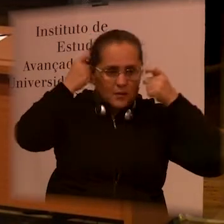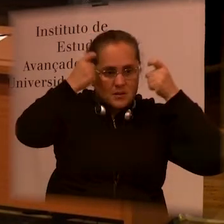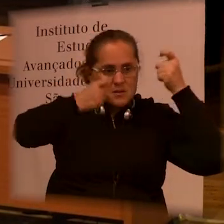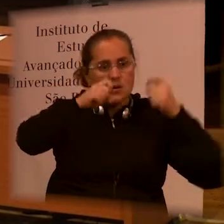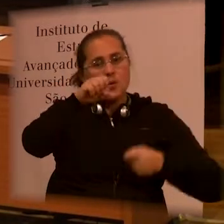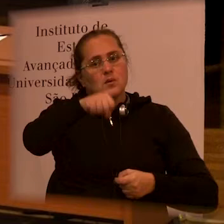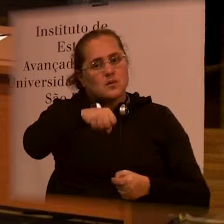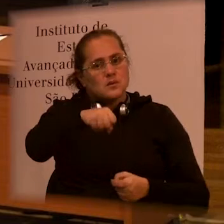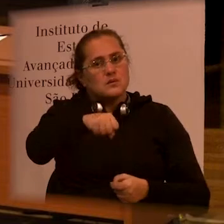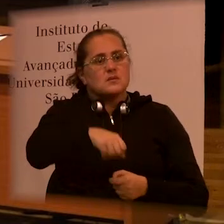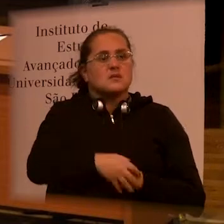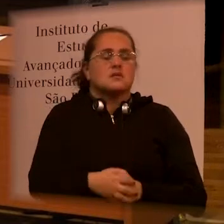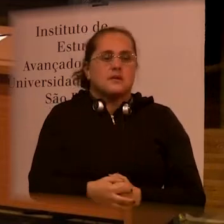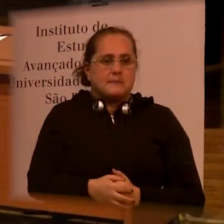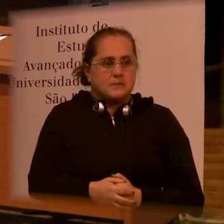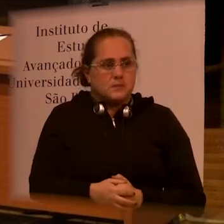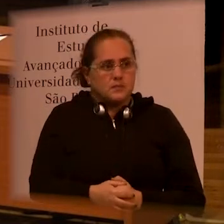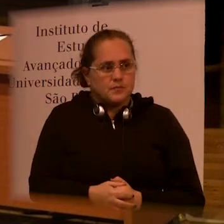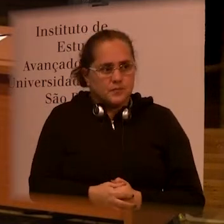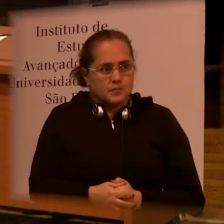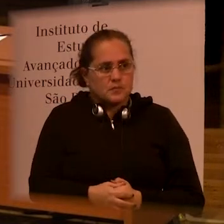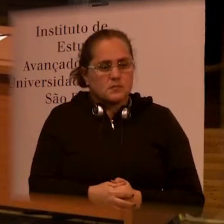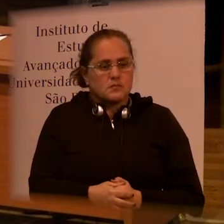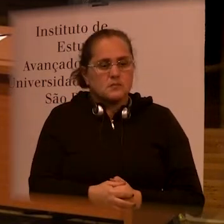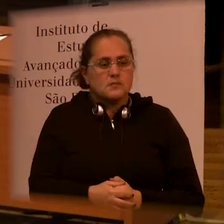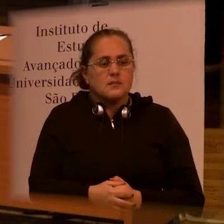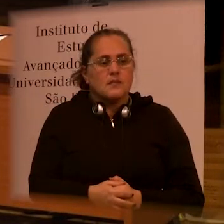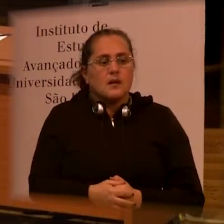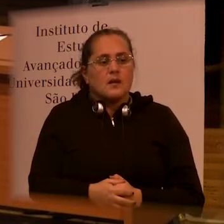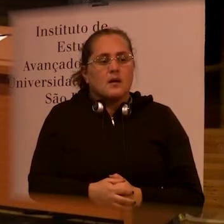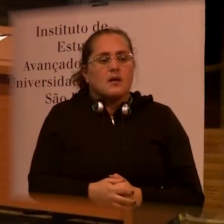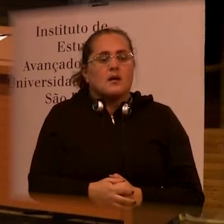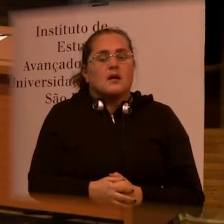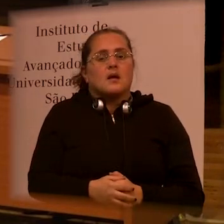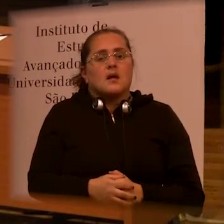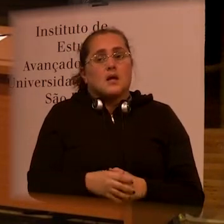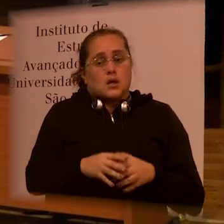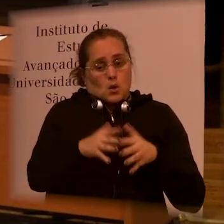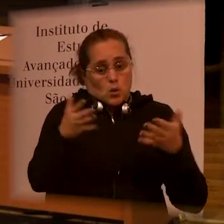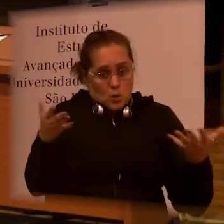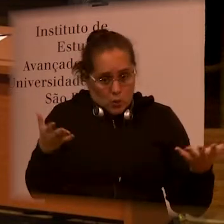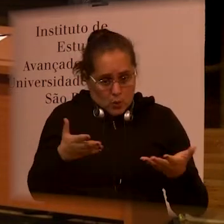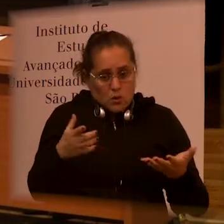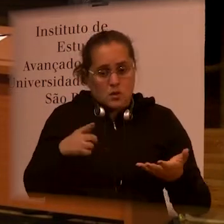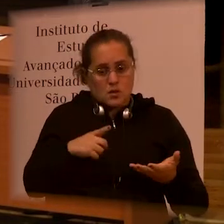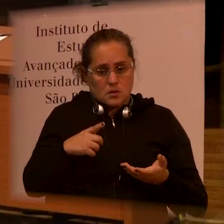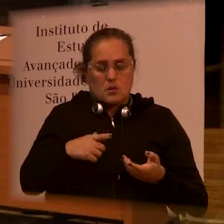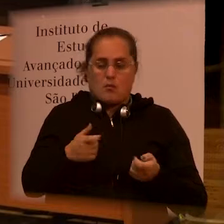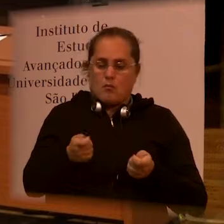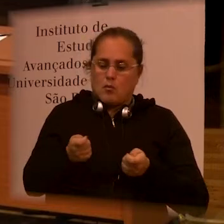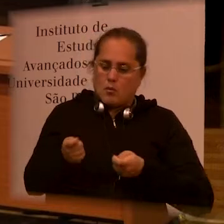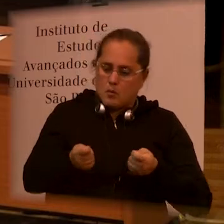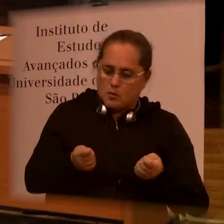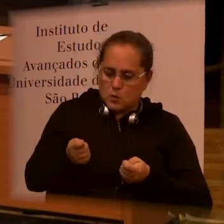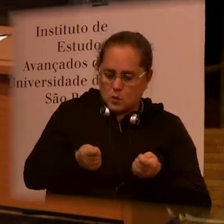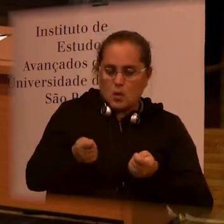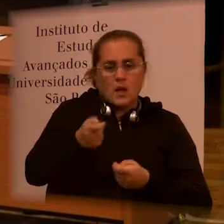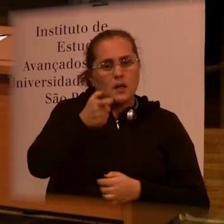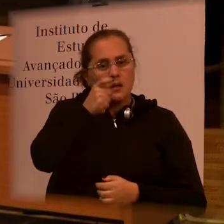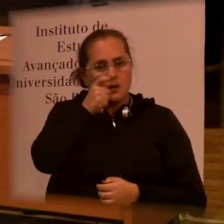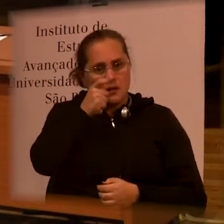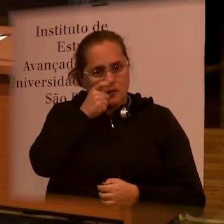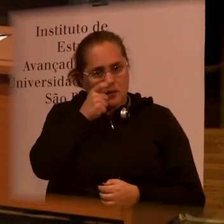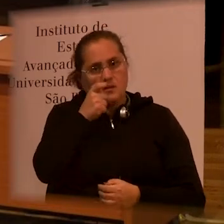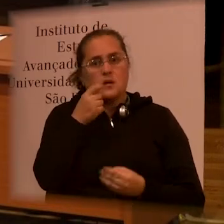this issue. And in those welcoming centers, we have an action done with social assistants who have a very interesting control